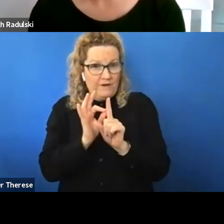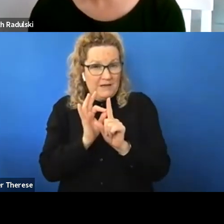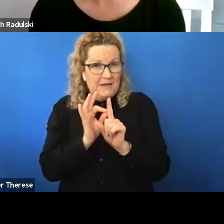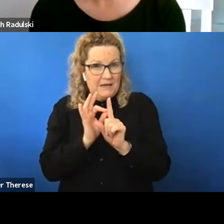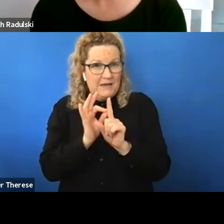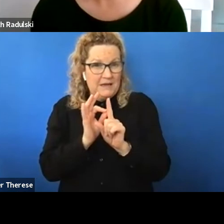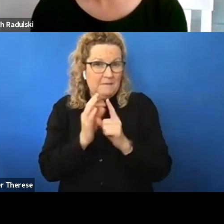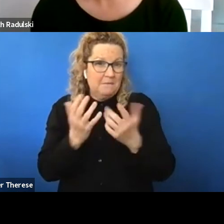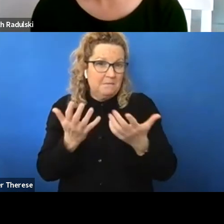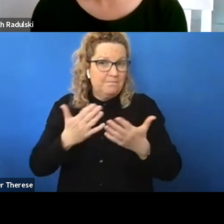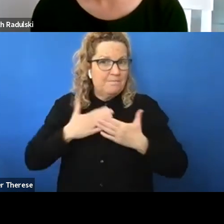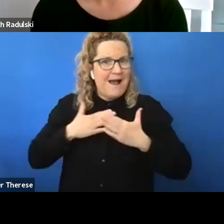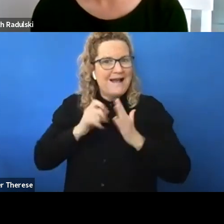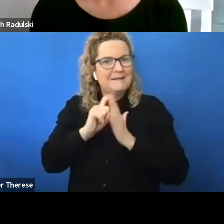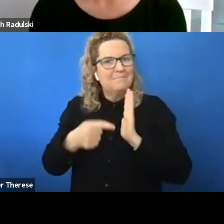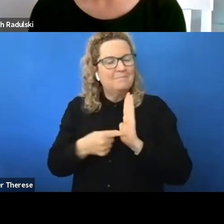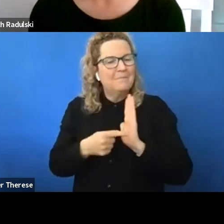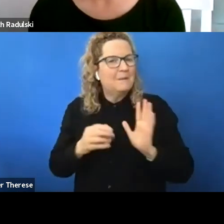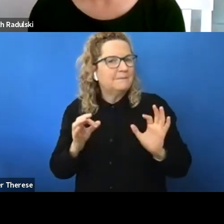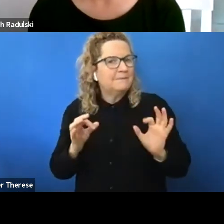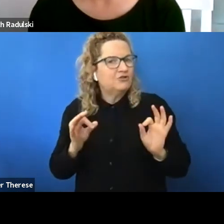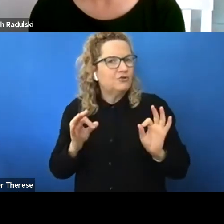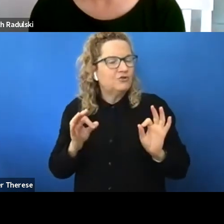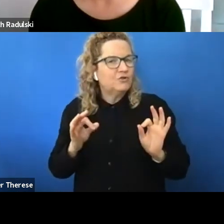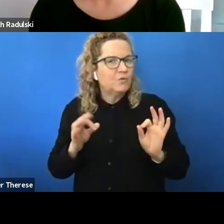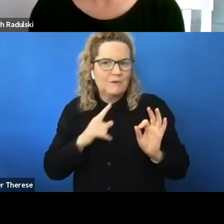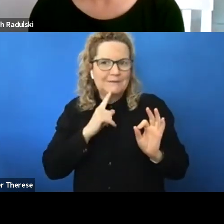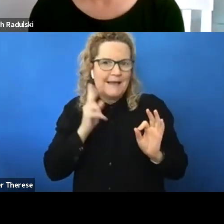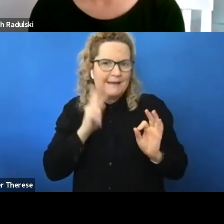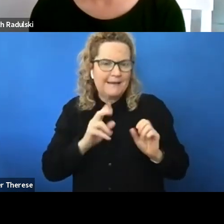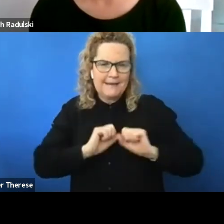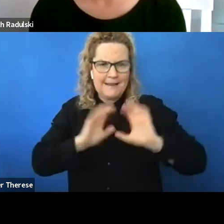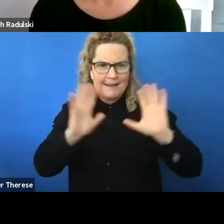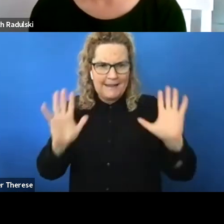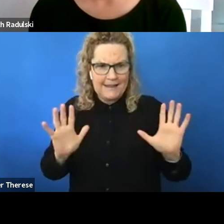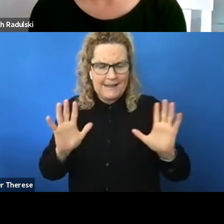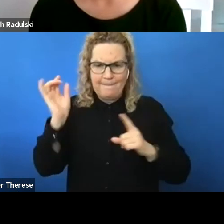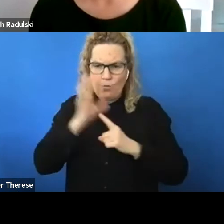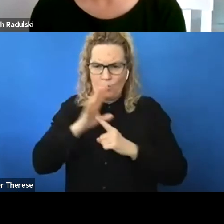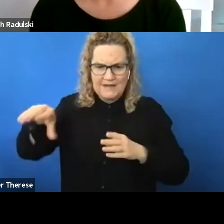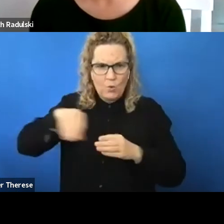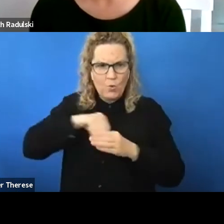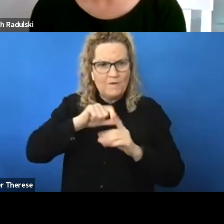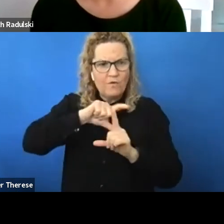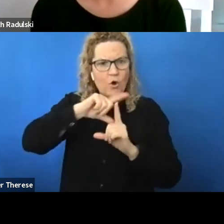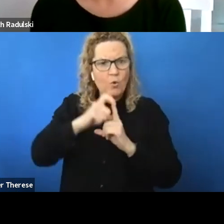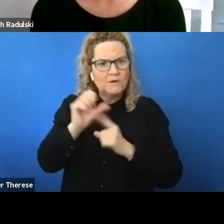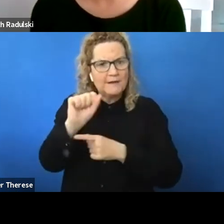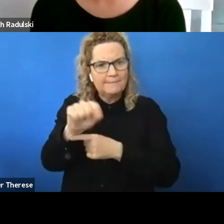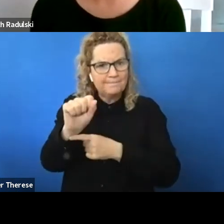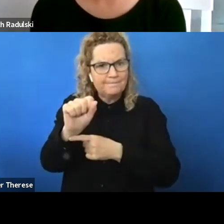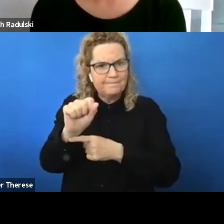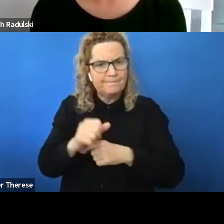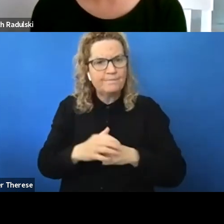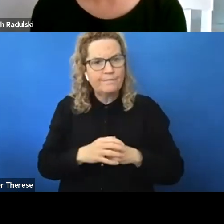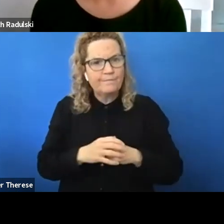department that where we emphasize the importance of any of inclusive culture and we like to be a reflection of